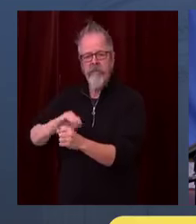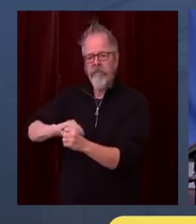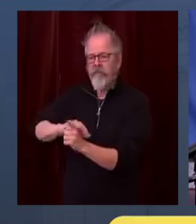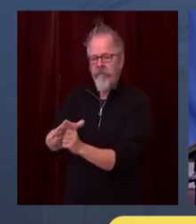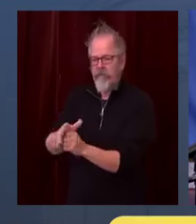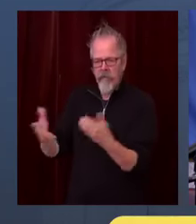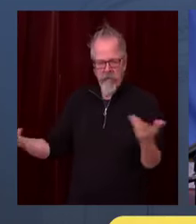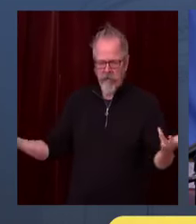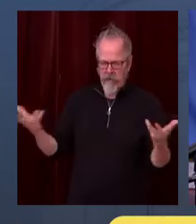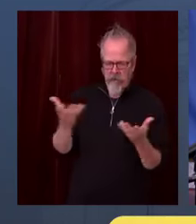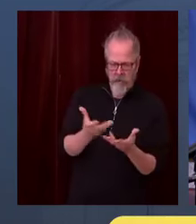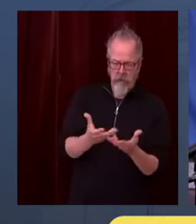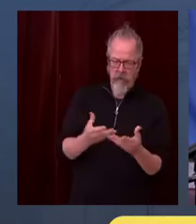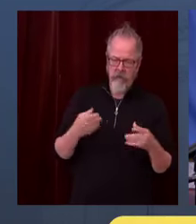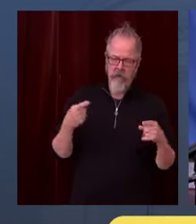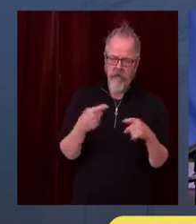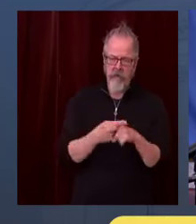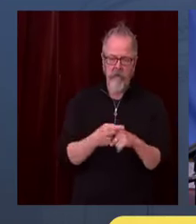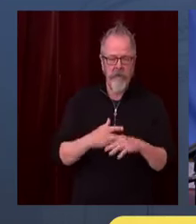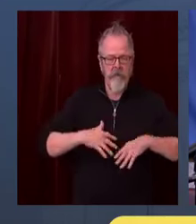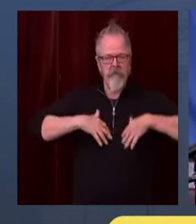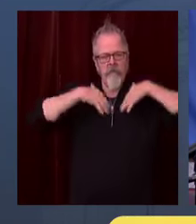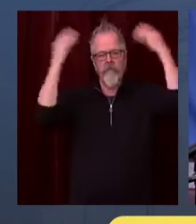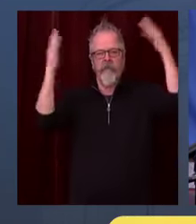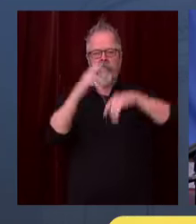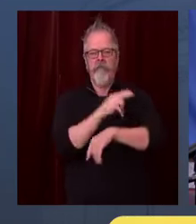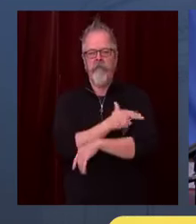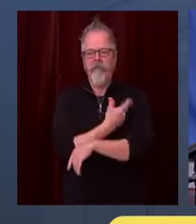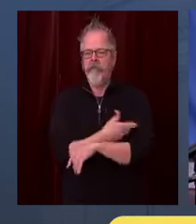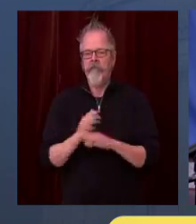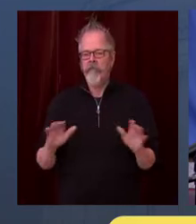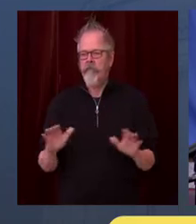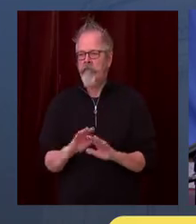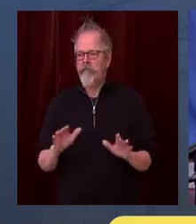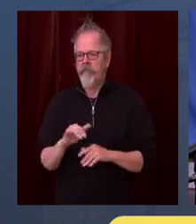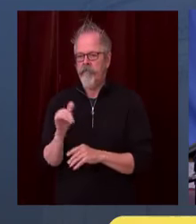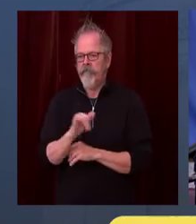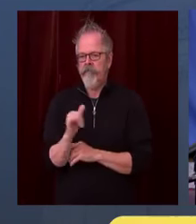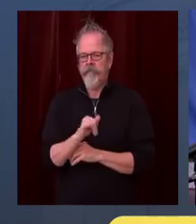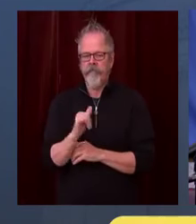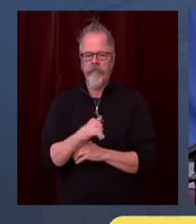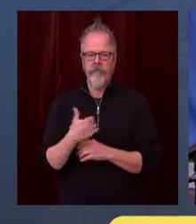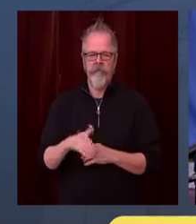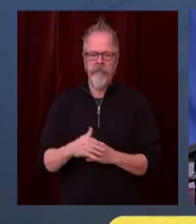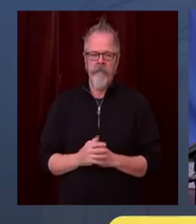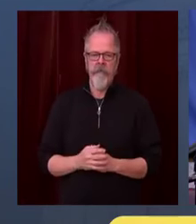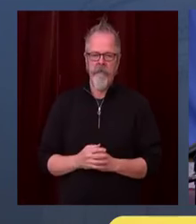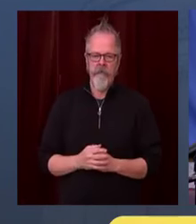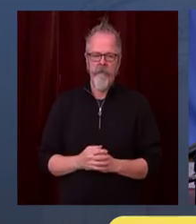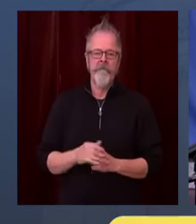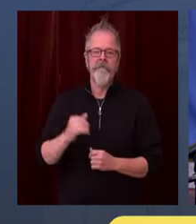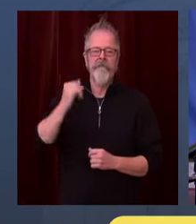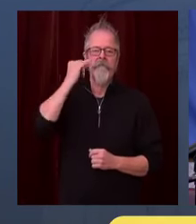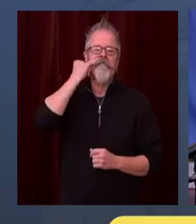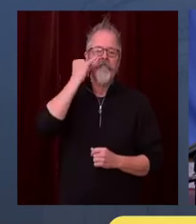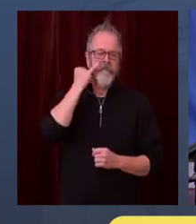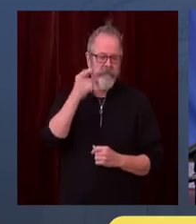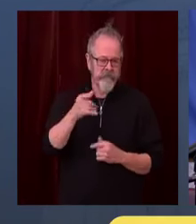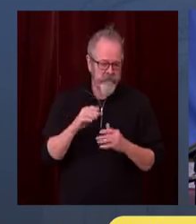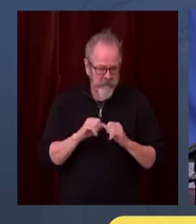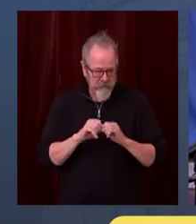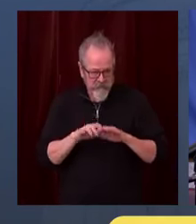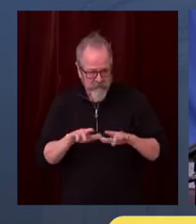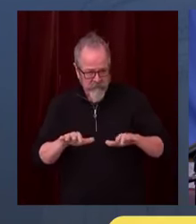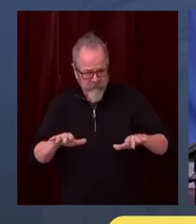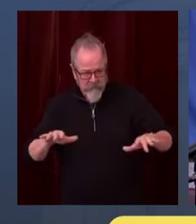devastation long-term will be continually prolonged. And most importantly, left unchecked,